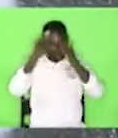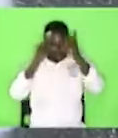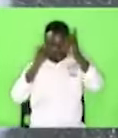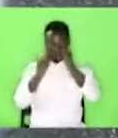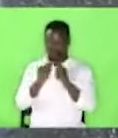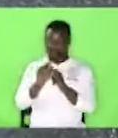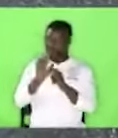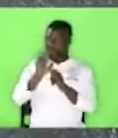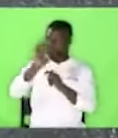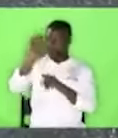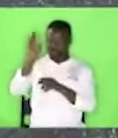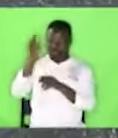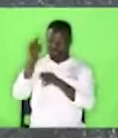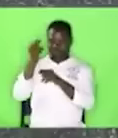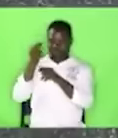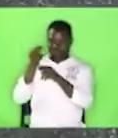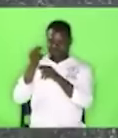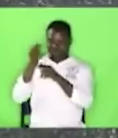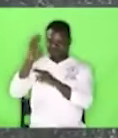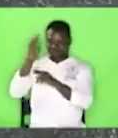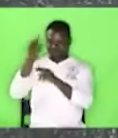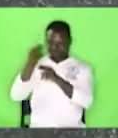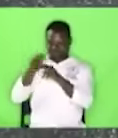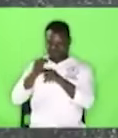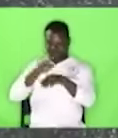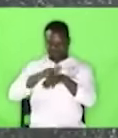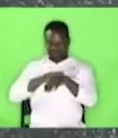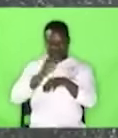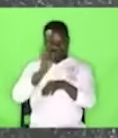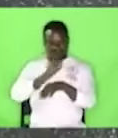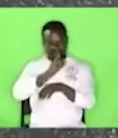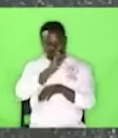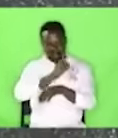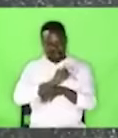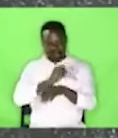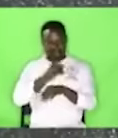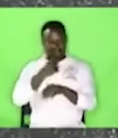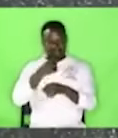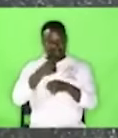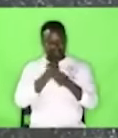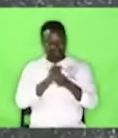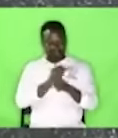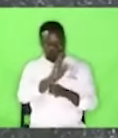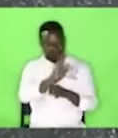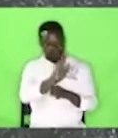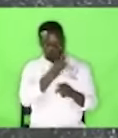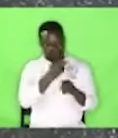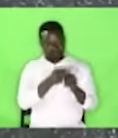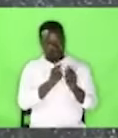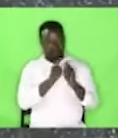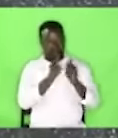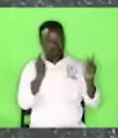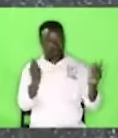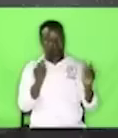name that is upon them. He says, will make your name a great name. Now,